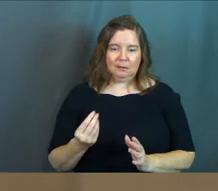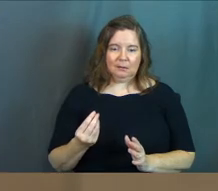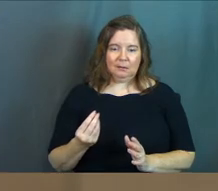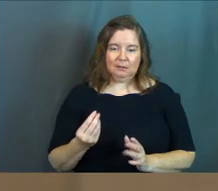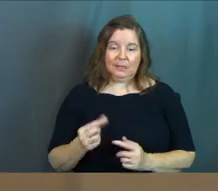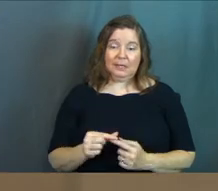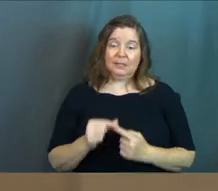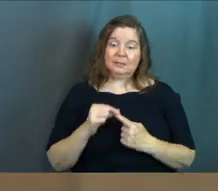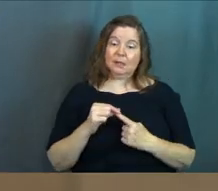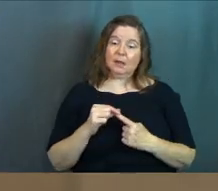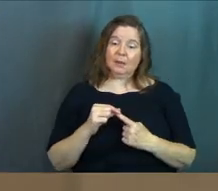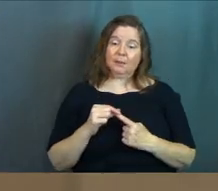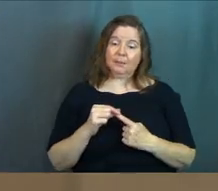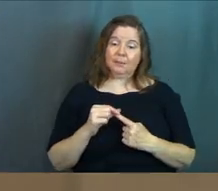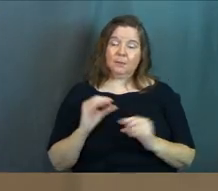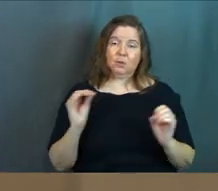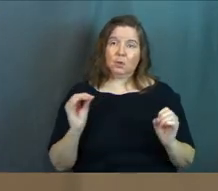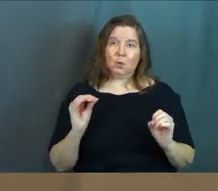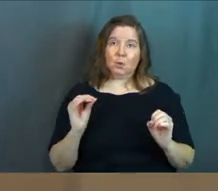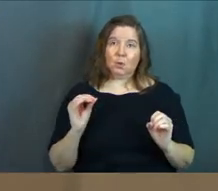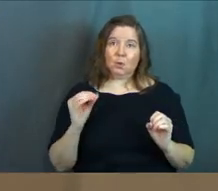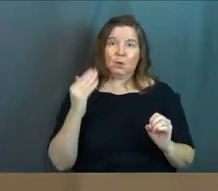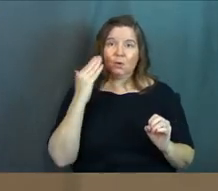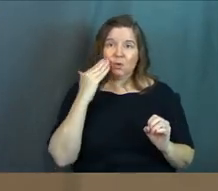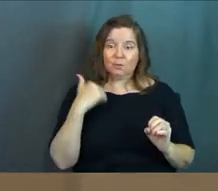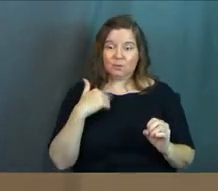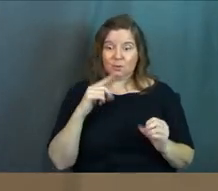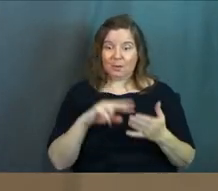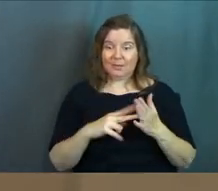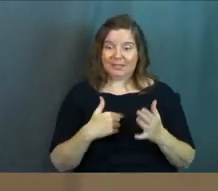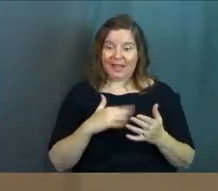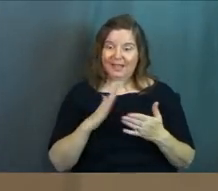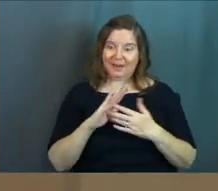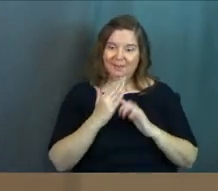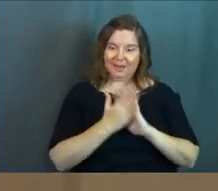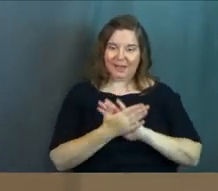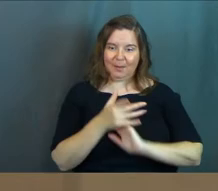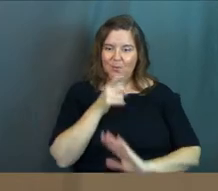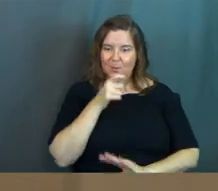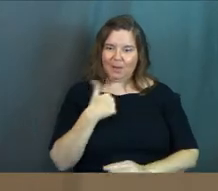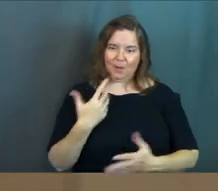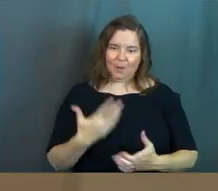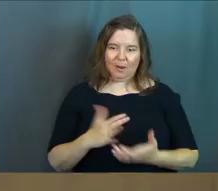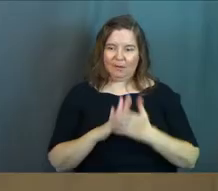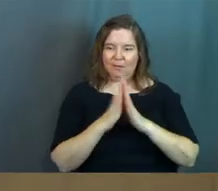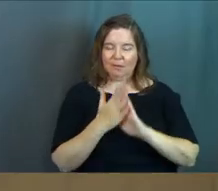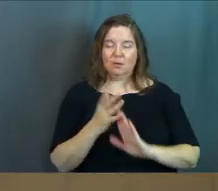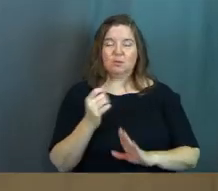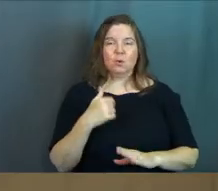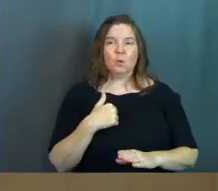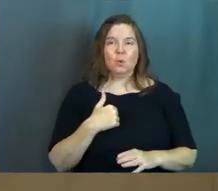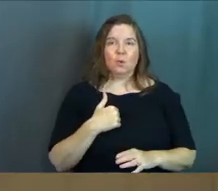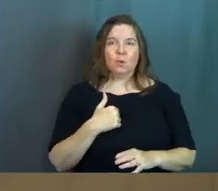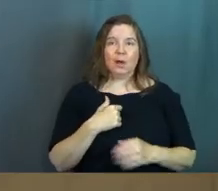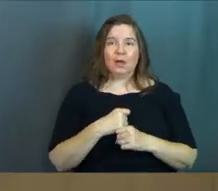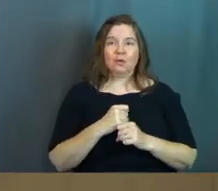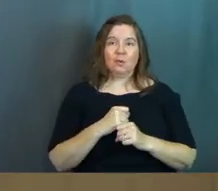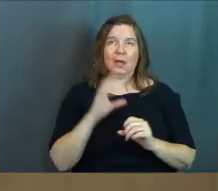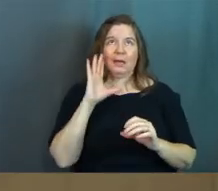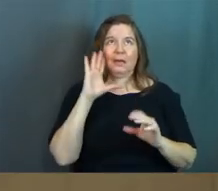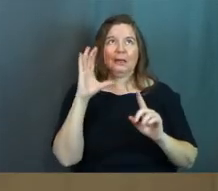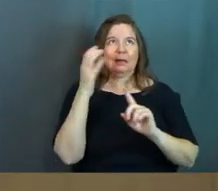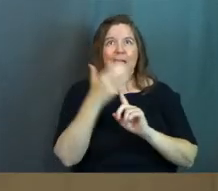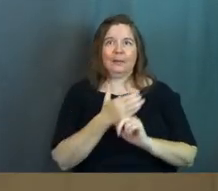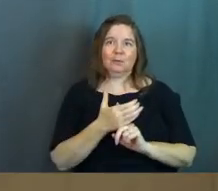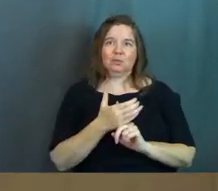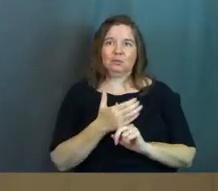And except that no one knew me, so I could be anyone that I wanted to be. And so I created an image